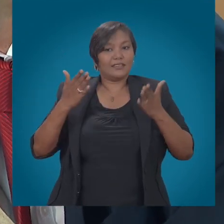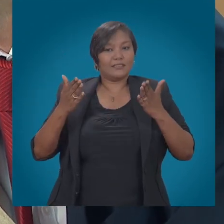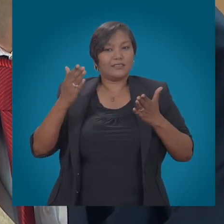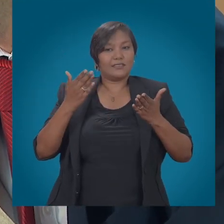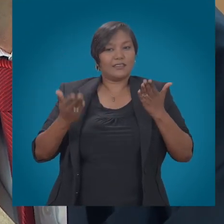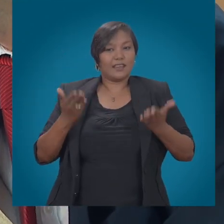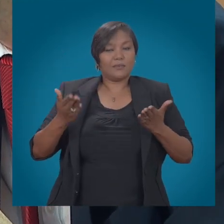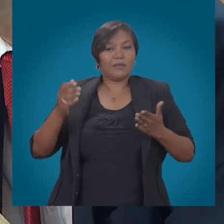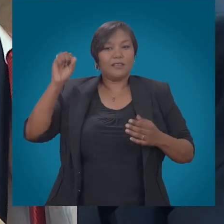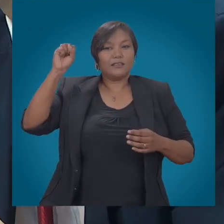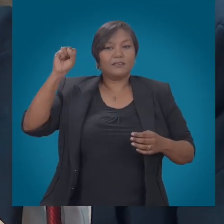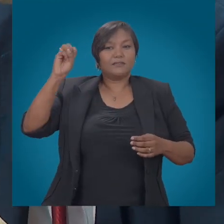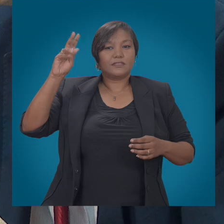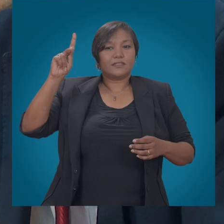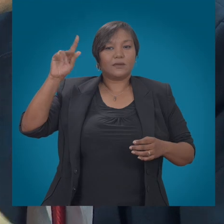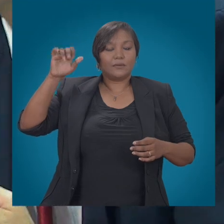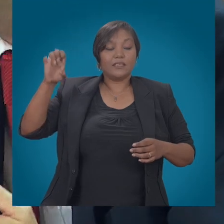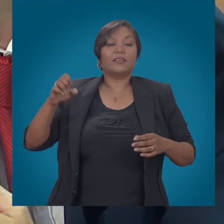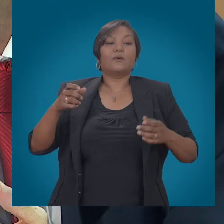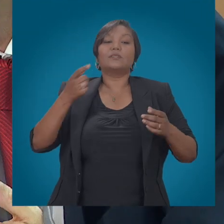would respond and they would engage with you.